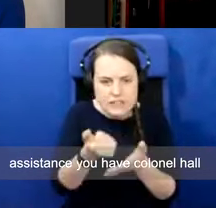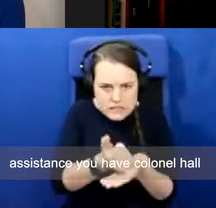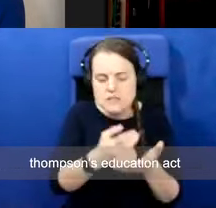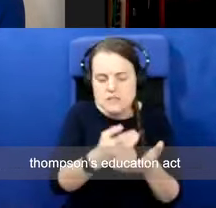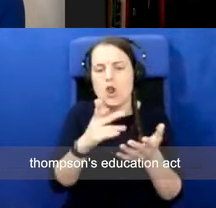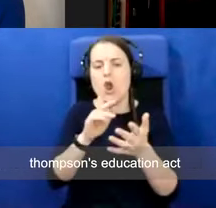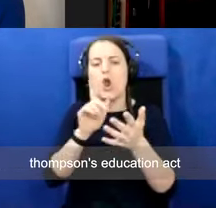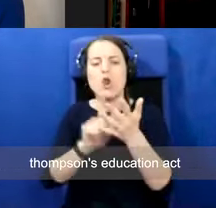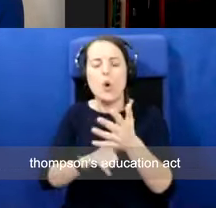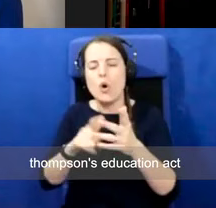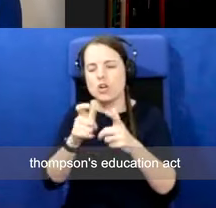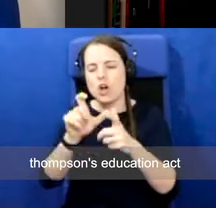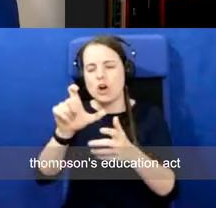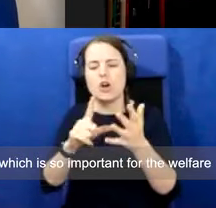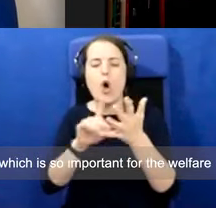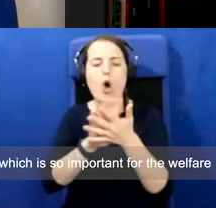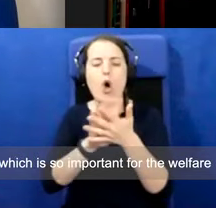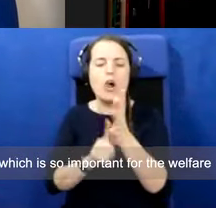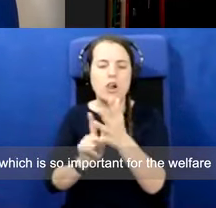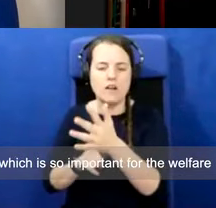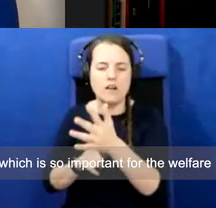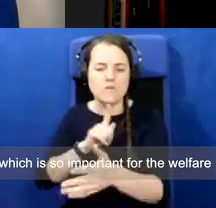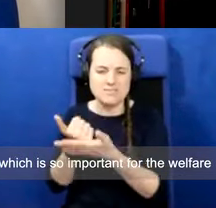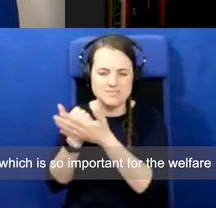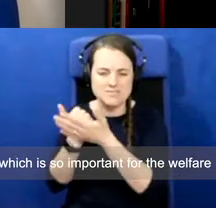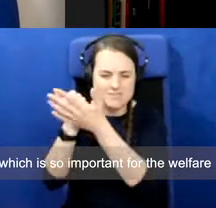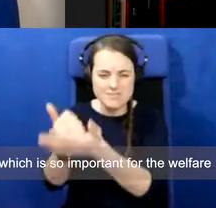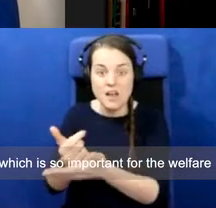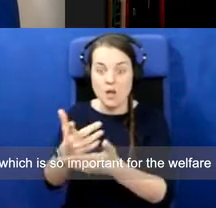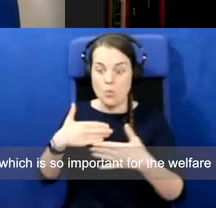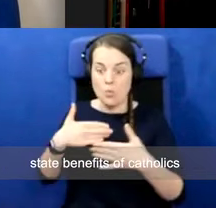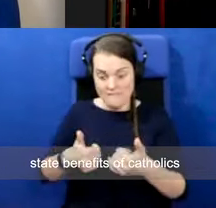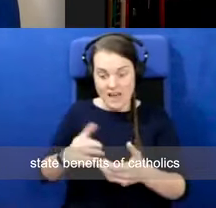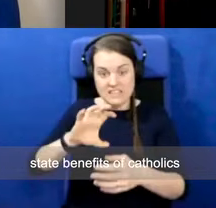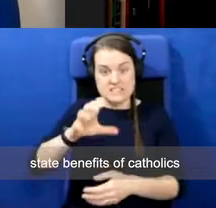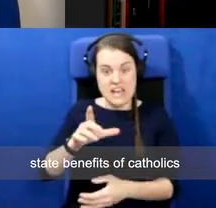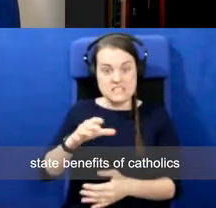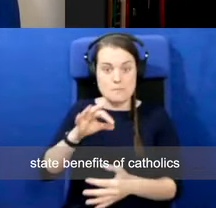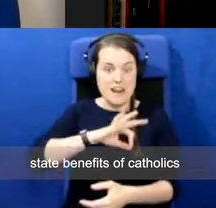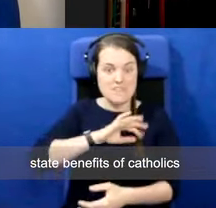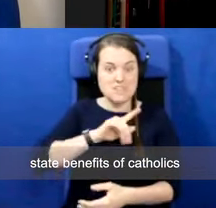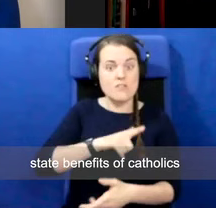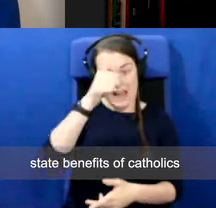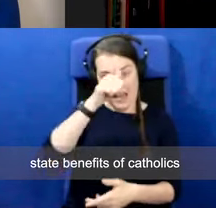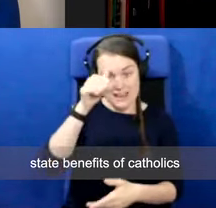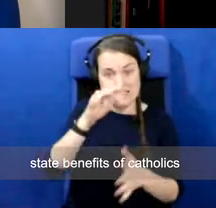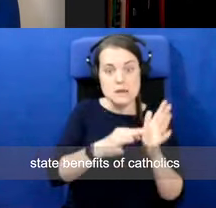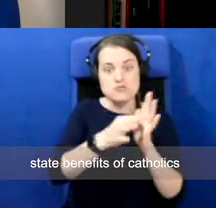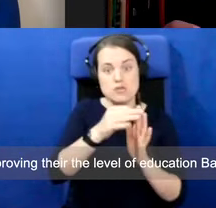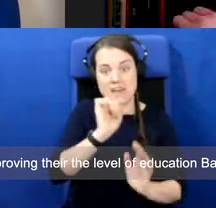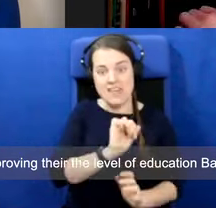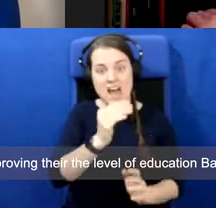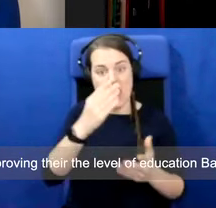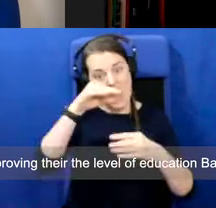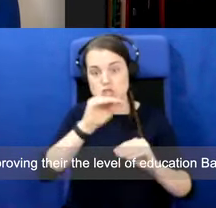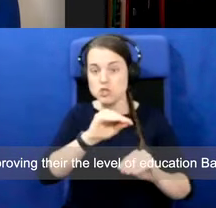Act, which is so important for the welfare state benefits of Catholics, improving the level of education.